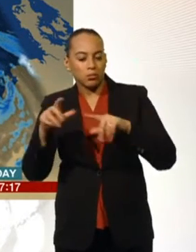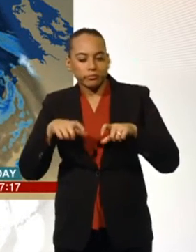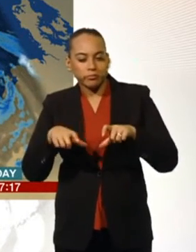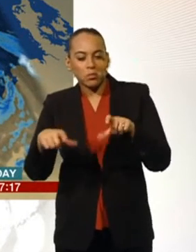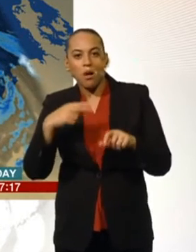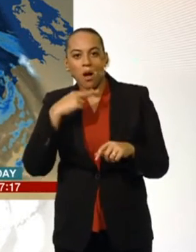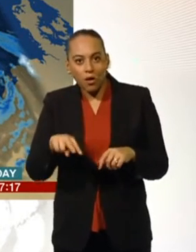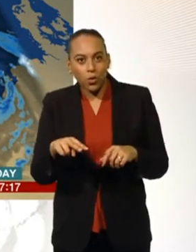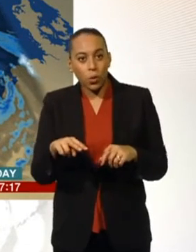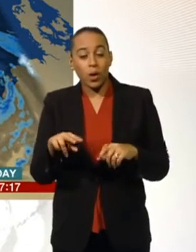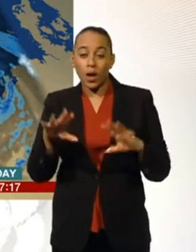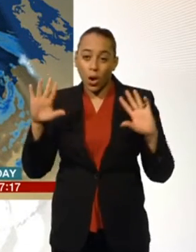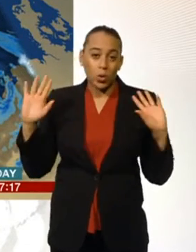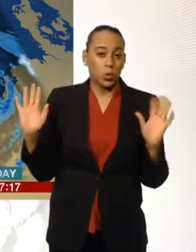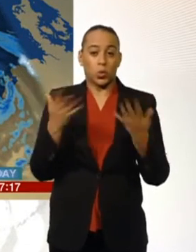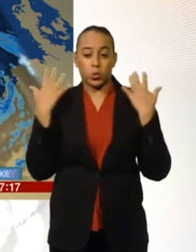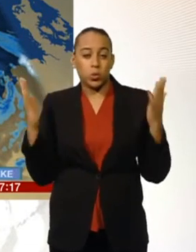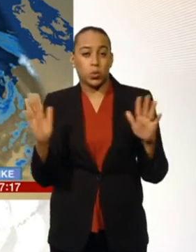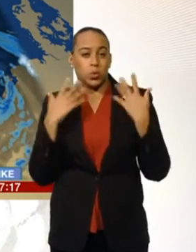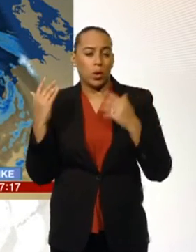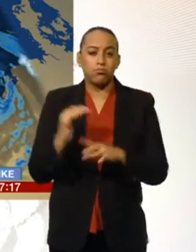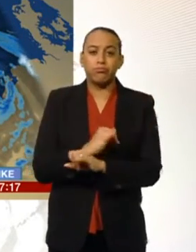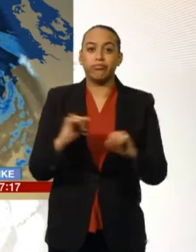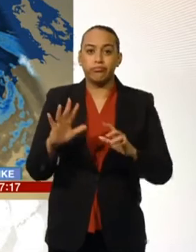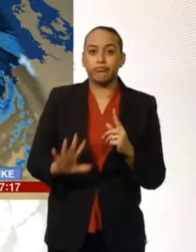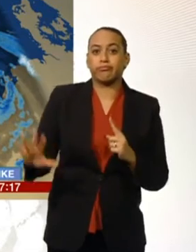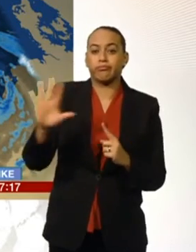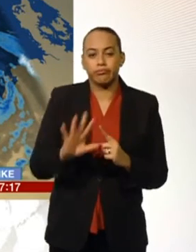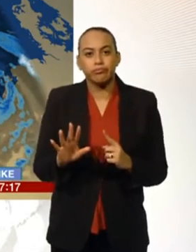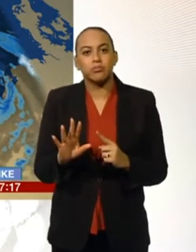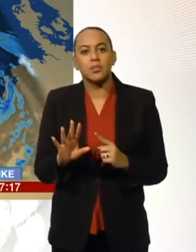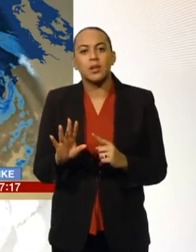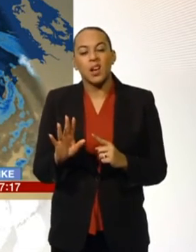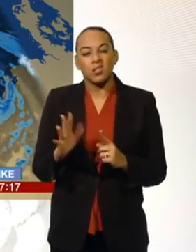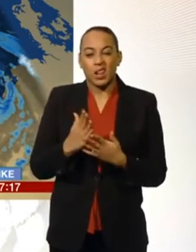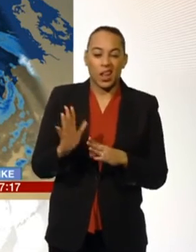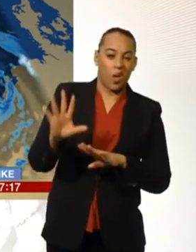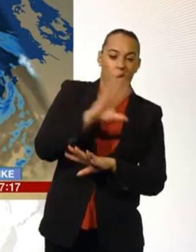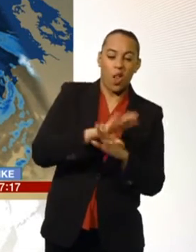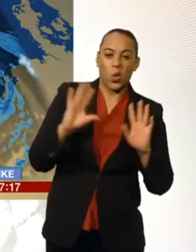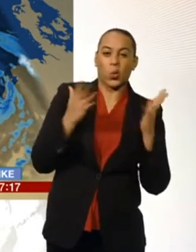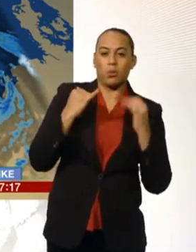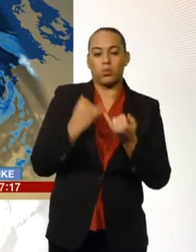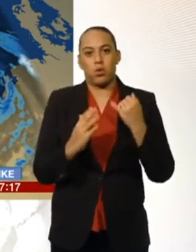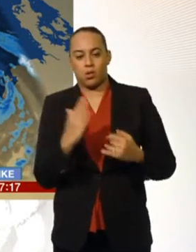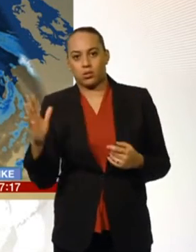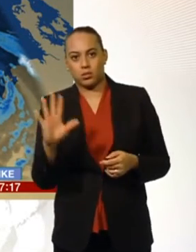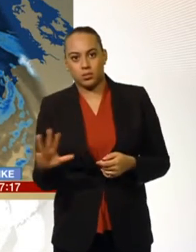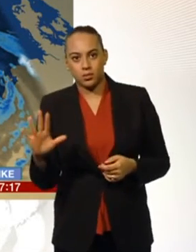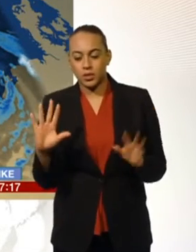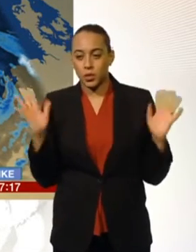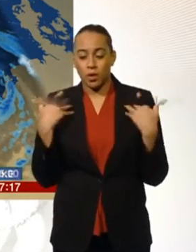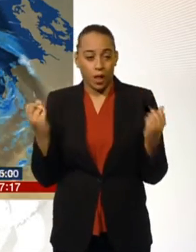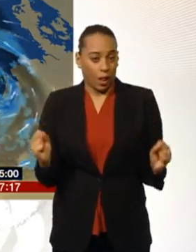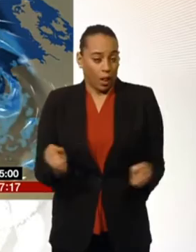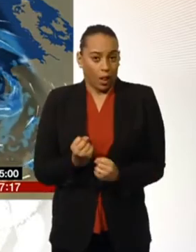afternoon. And gales, if not severe gale force winds will develop here. And quite windy across the country this afternoon, making it feel especially raw. Around 4 to